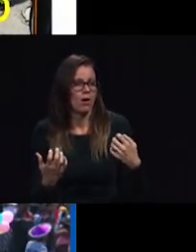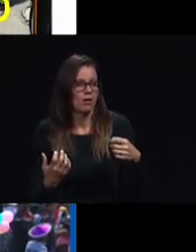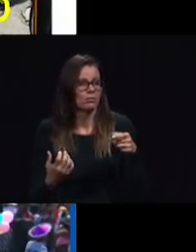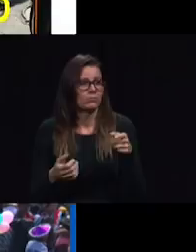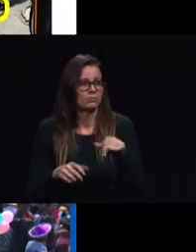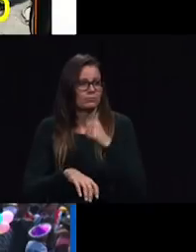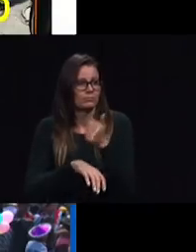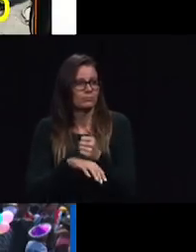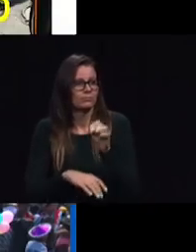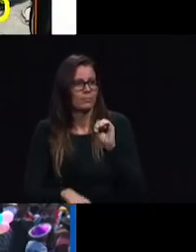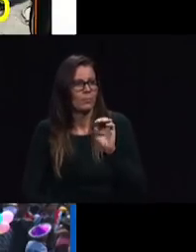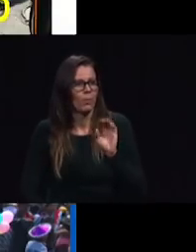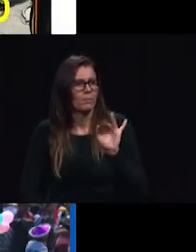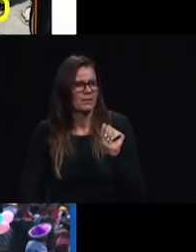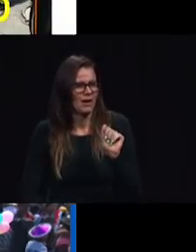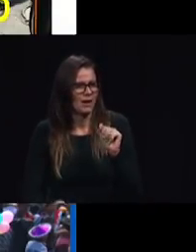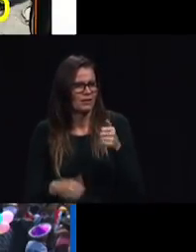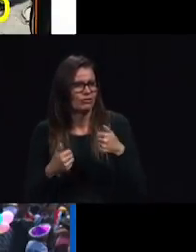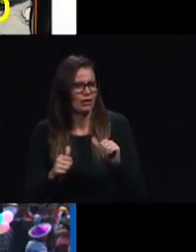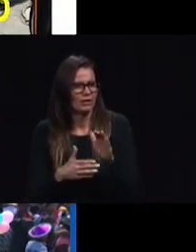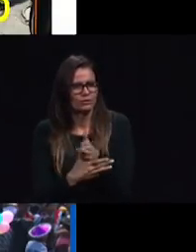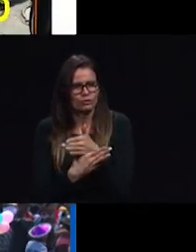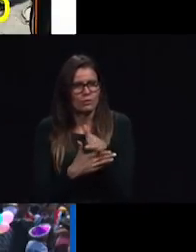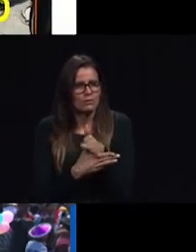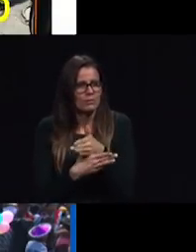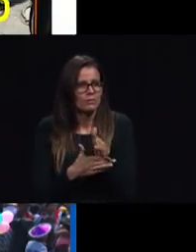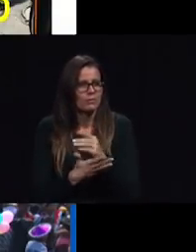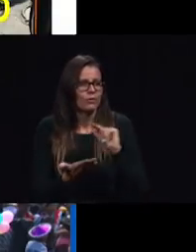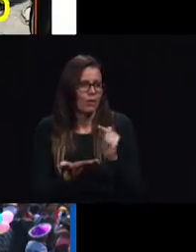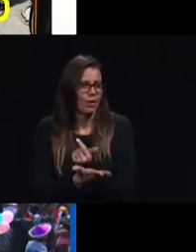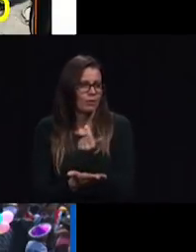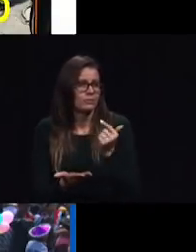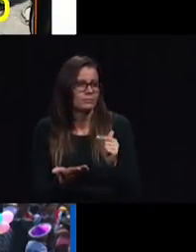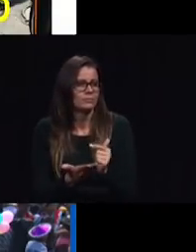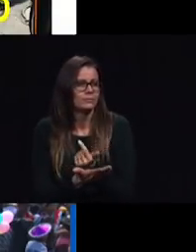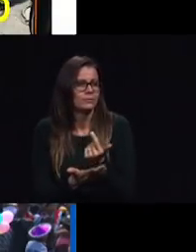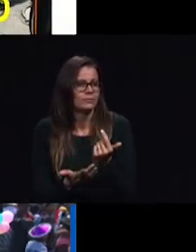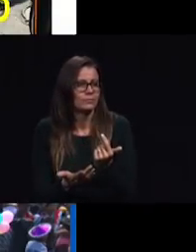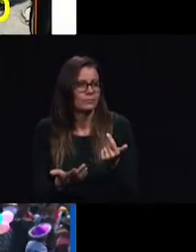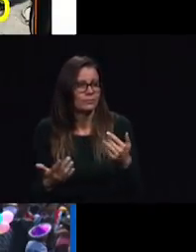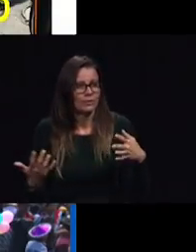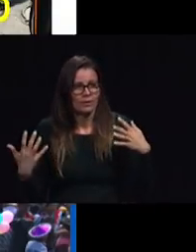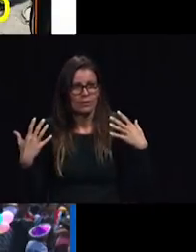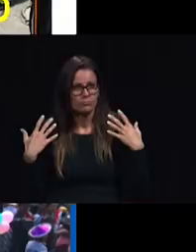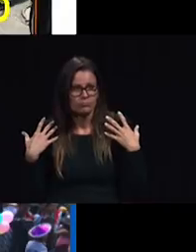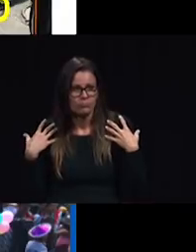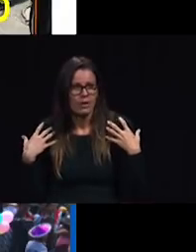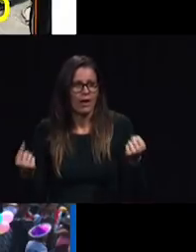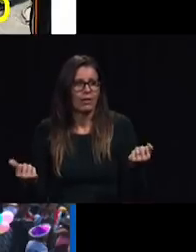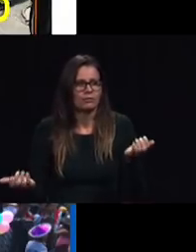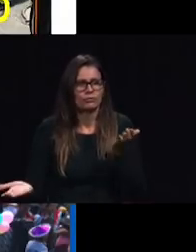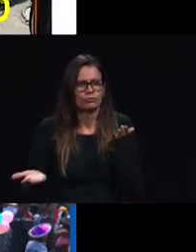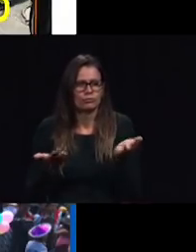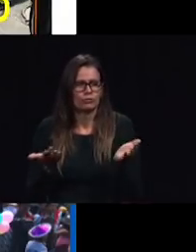gospel health expo health is the entering wedge of many of the ministries that we do and so many children come